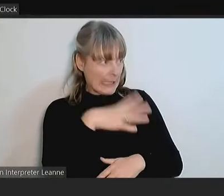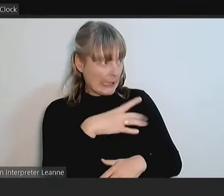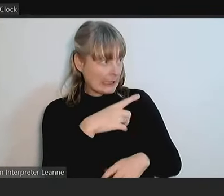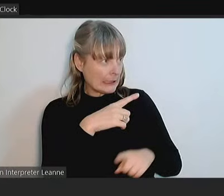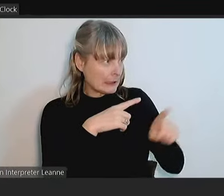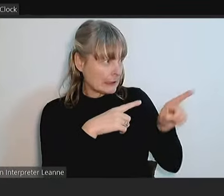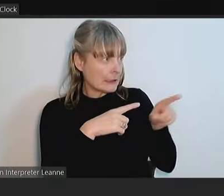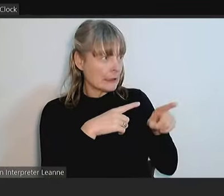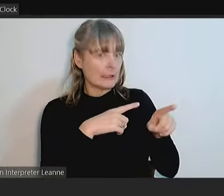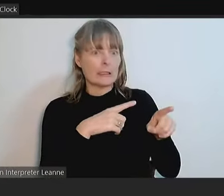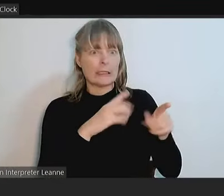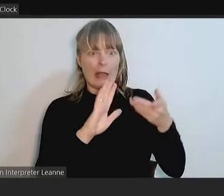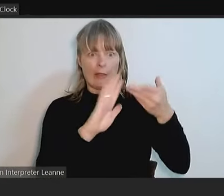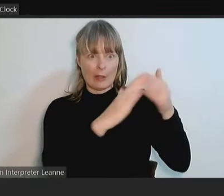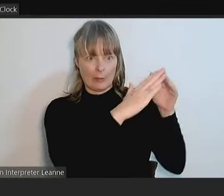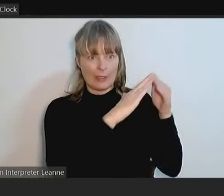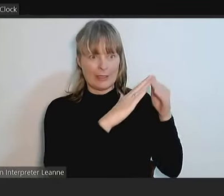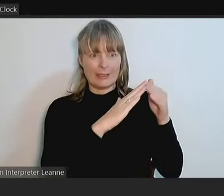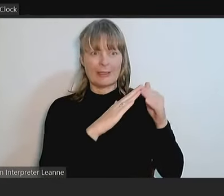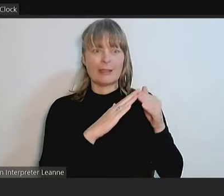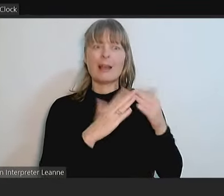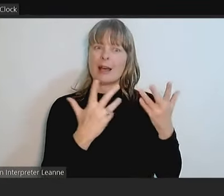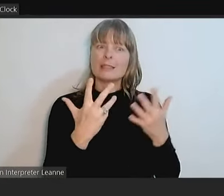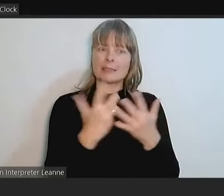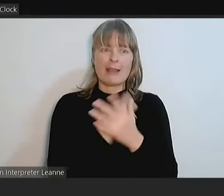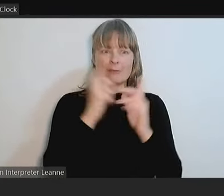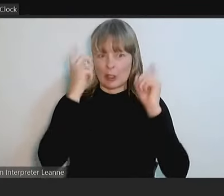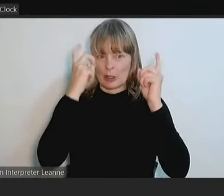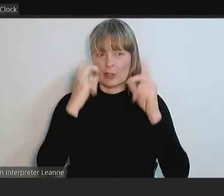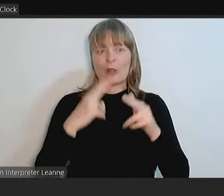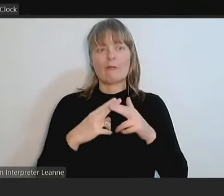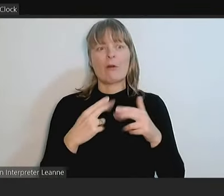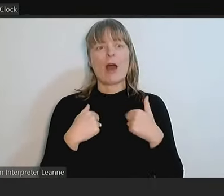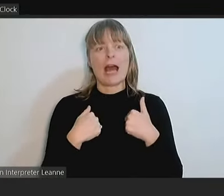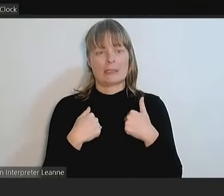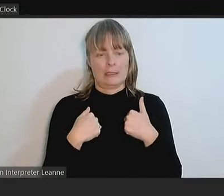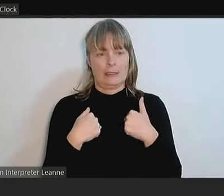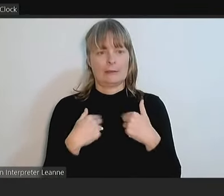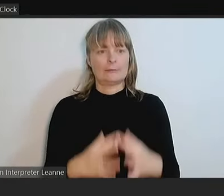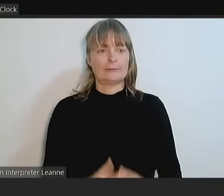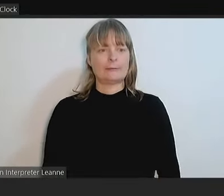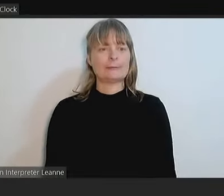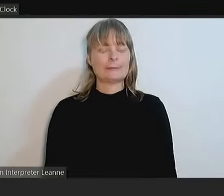community is again another safety concern for us. So, thank you.